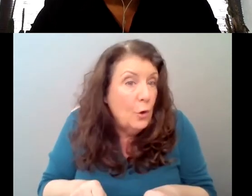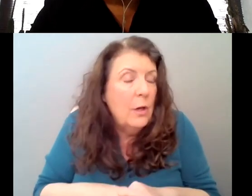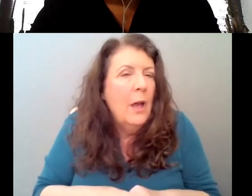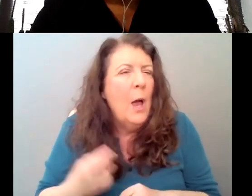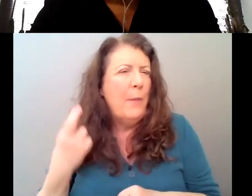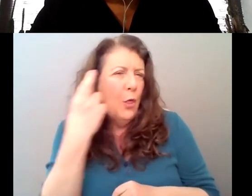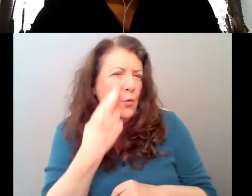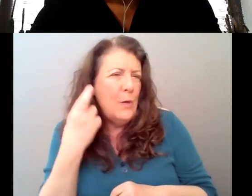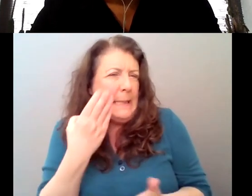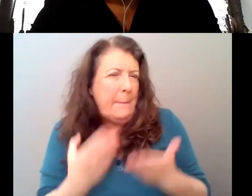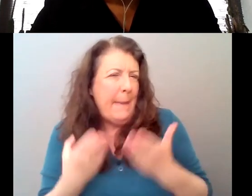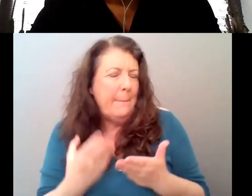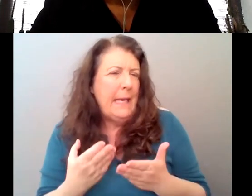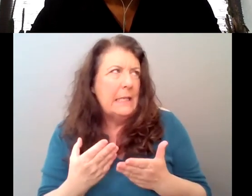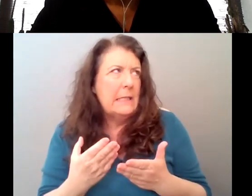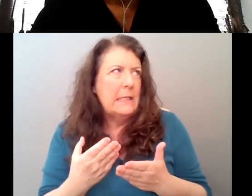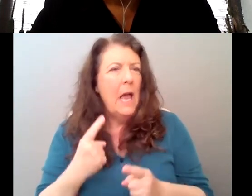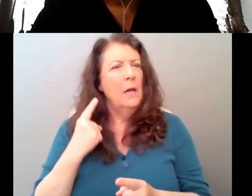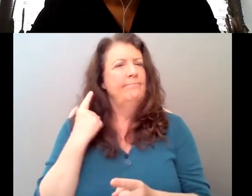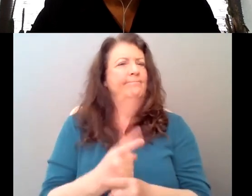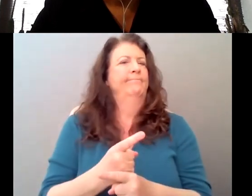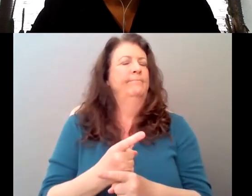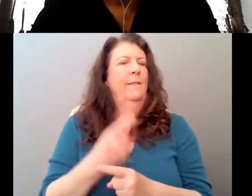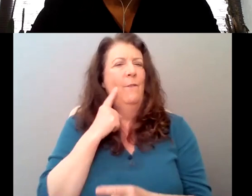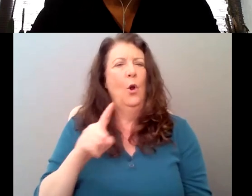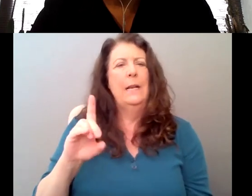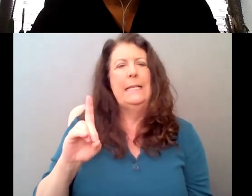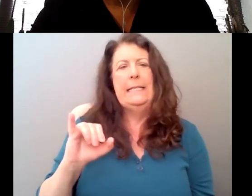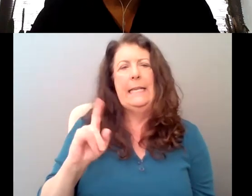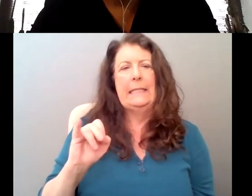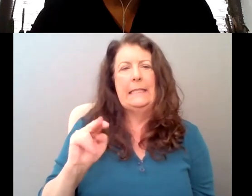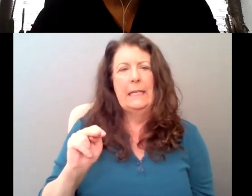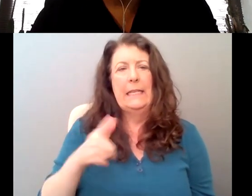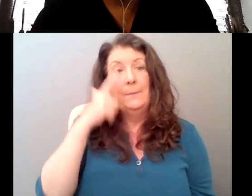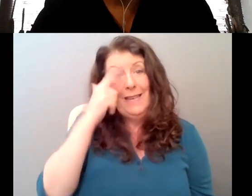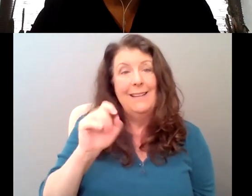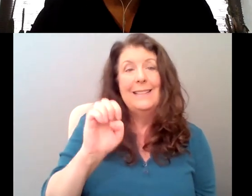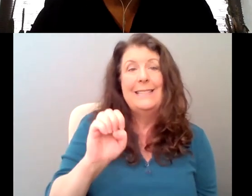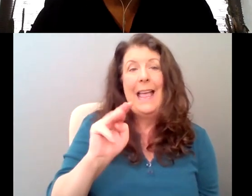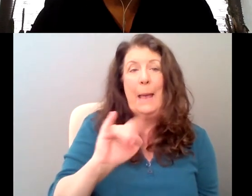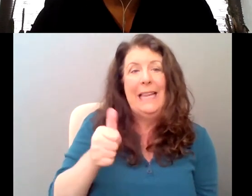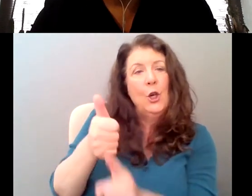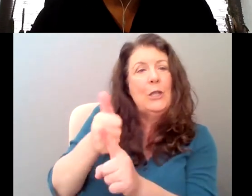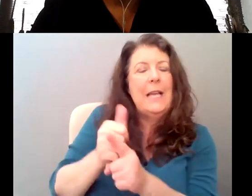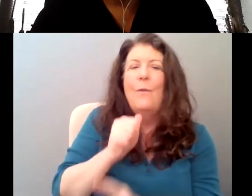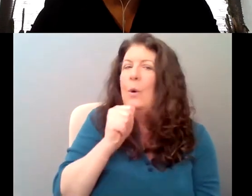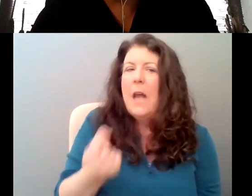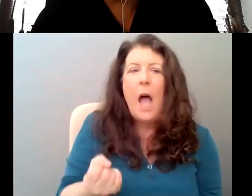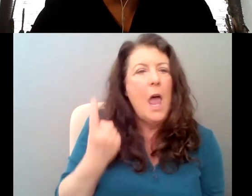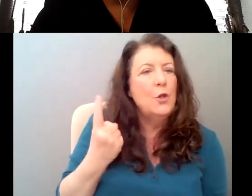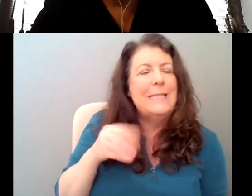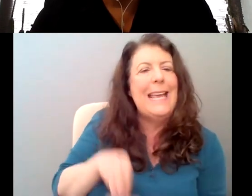perhaps is apt with Dickinson is that she wasn't understood in her own time. She wasn't